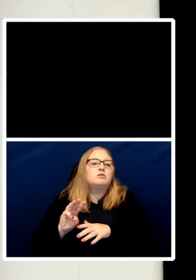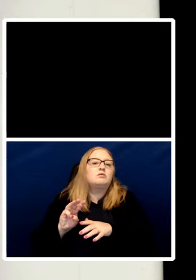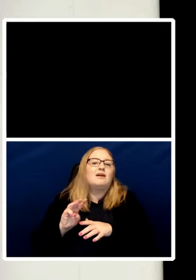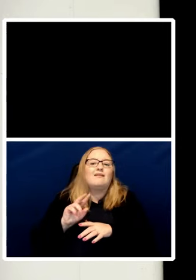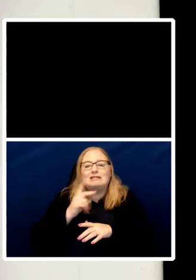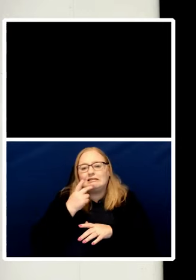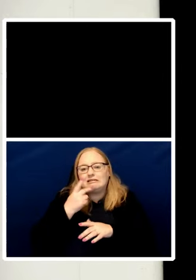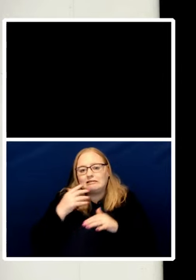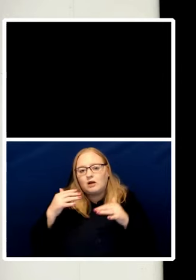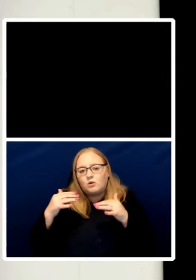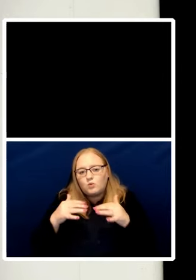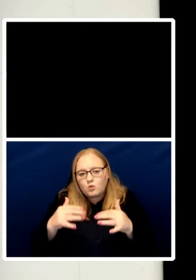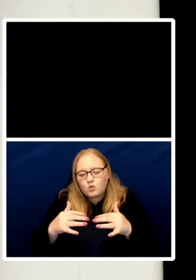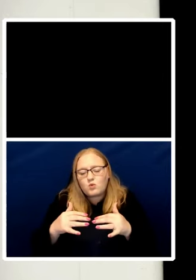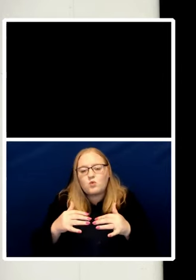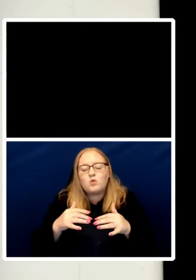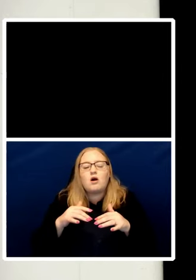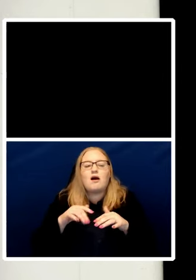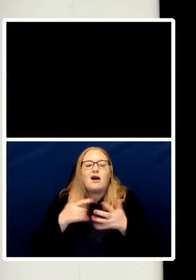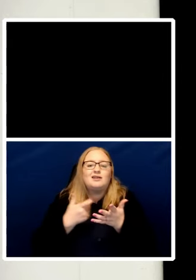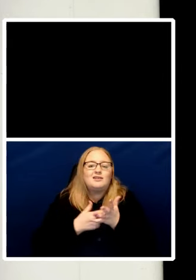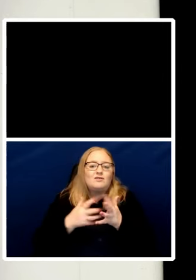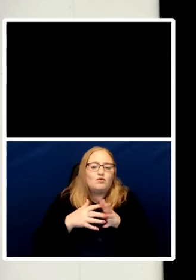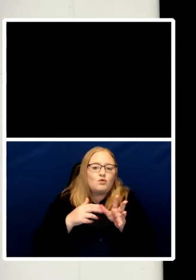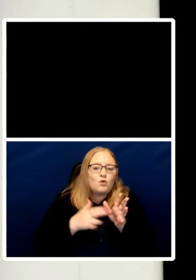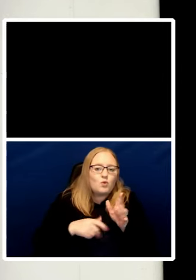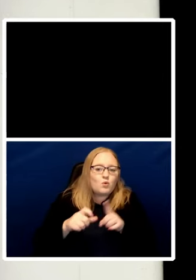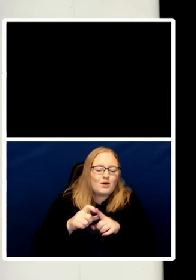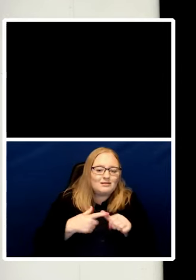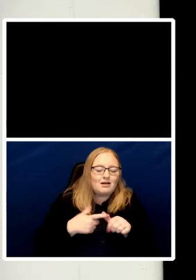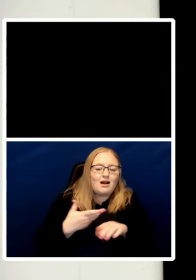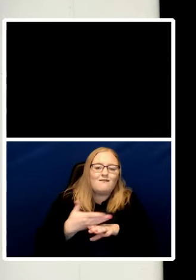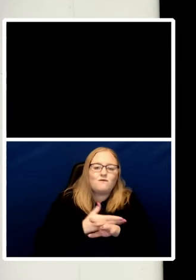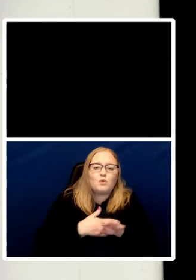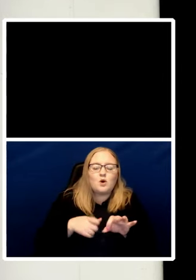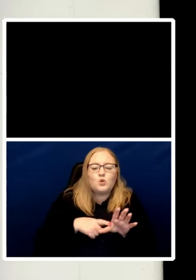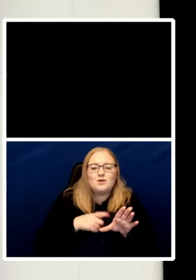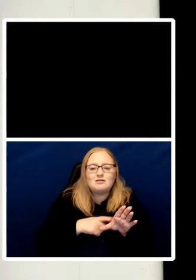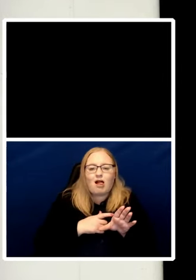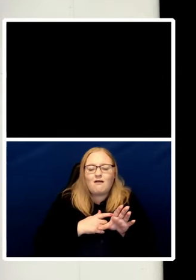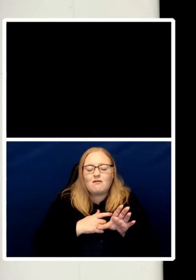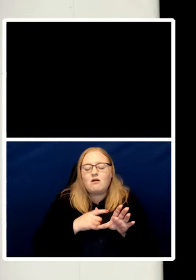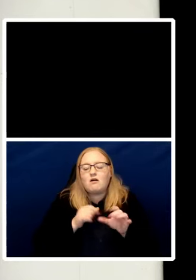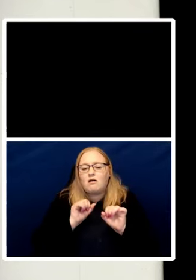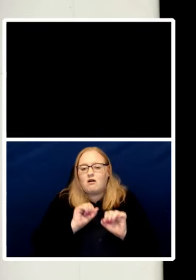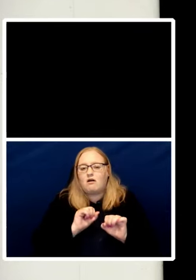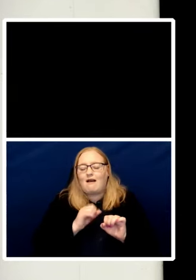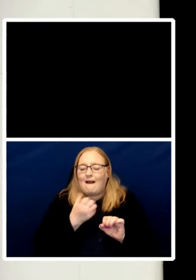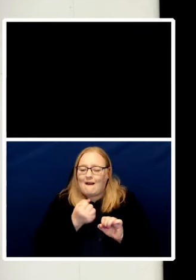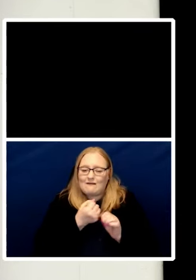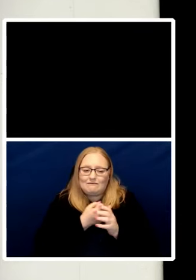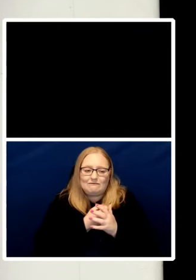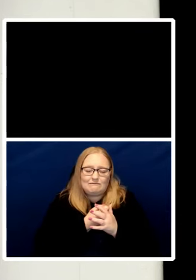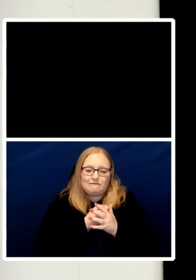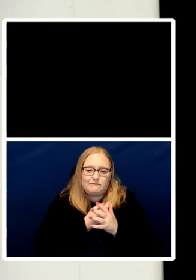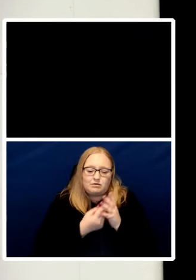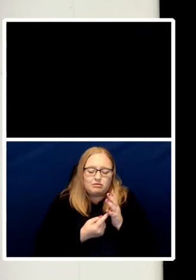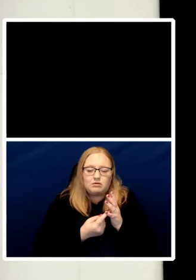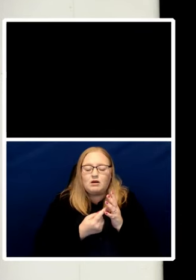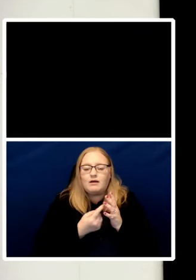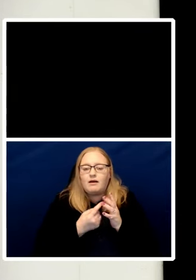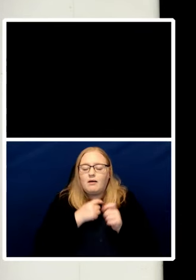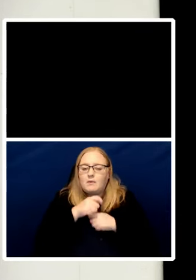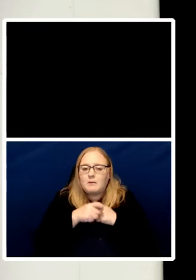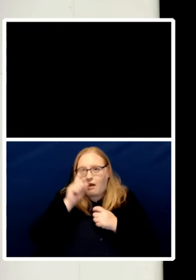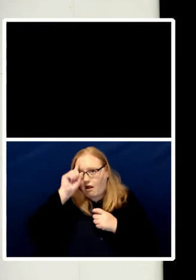regard also to the former Yugoslavia we've got an idea which is both that we will prohibit things